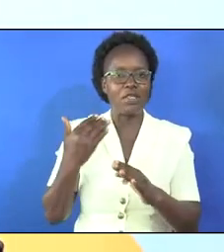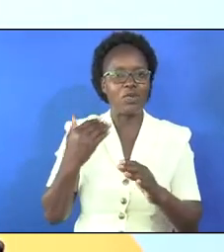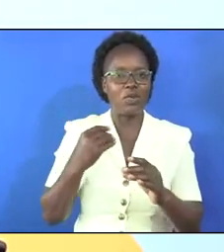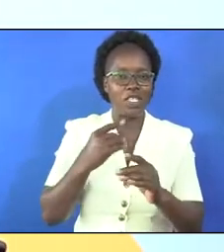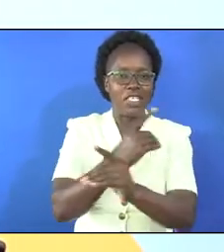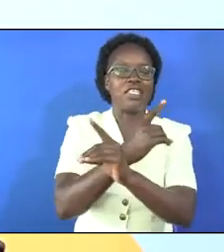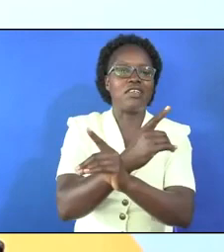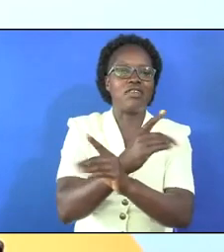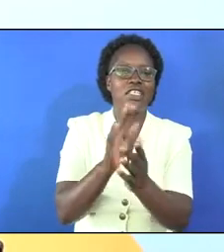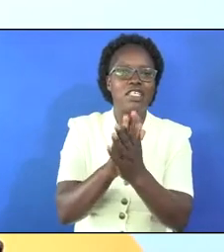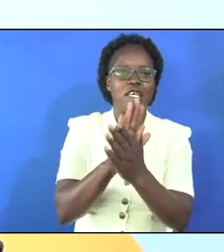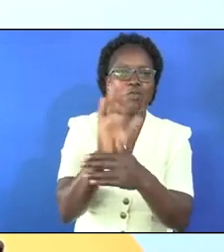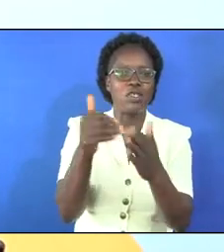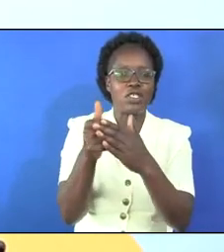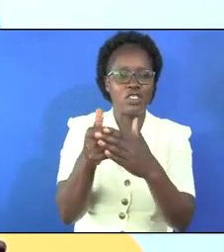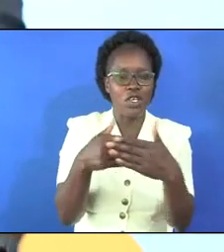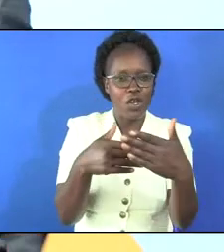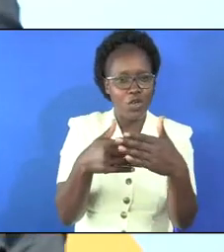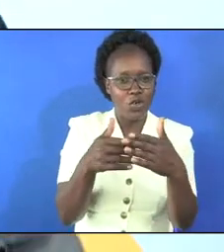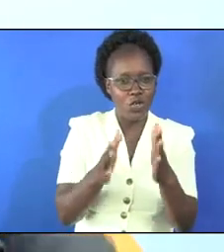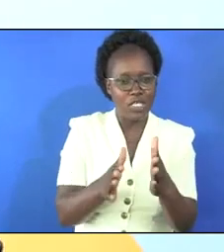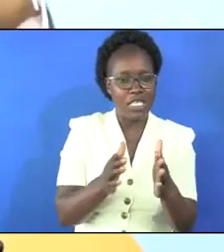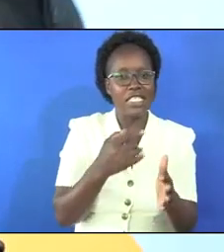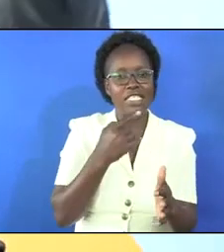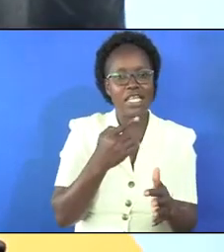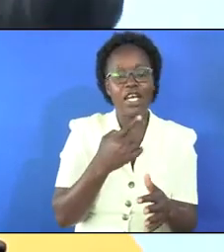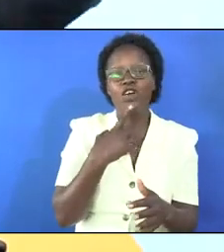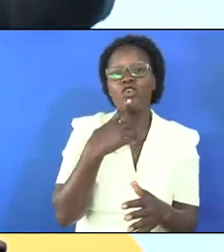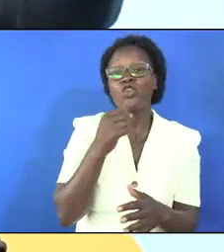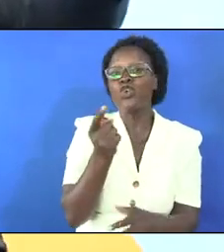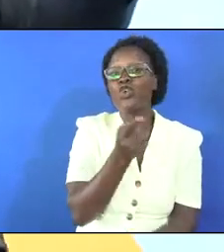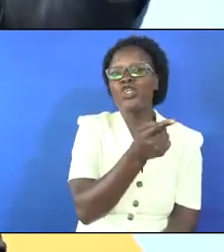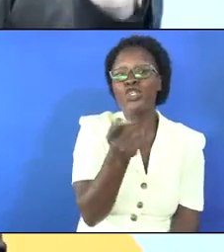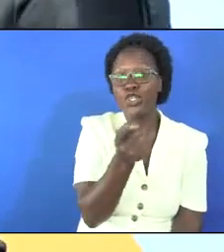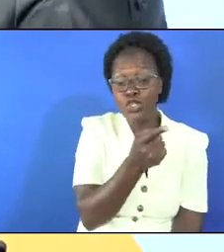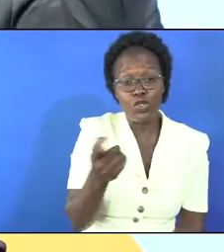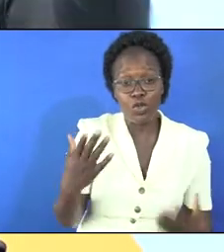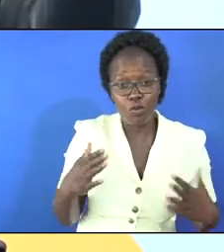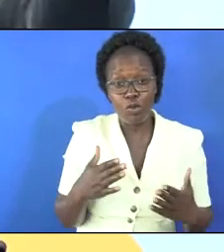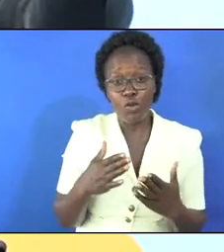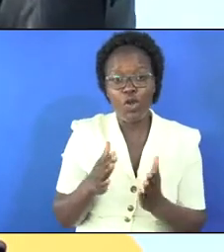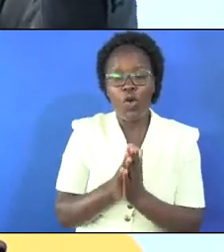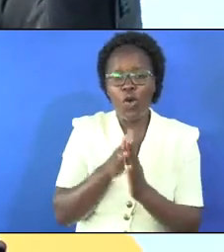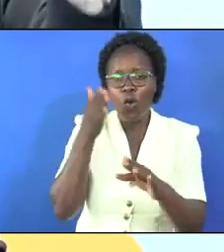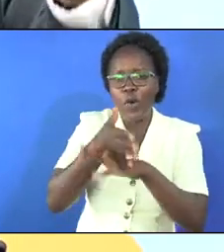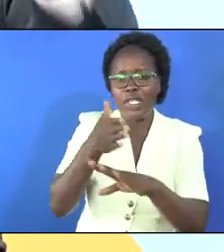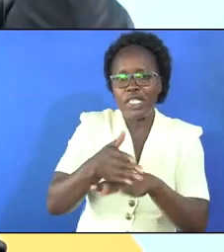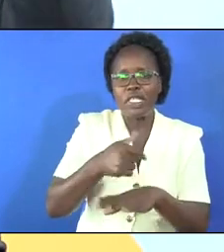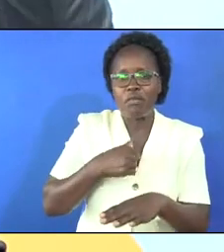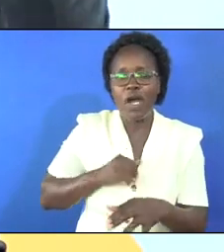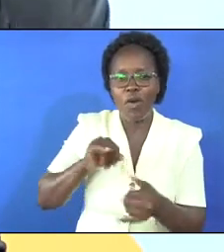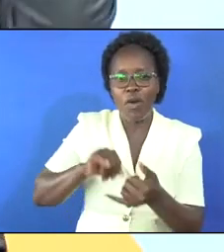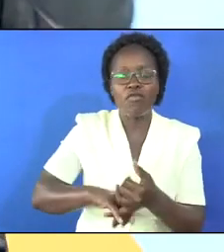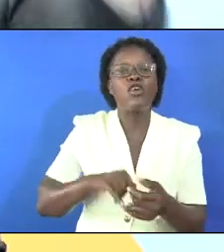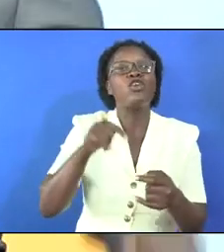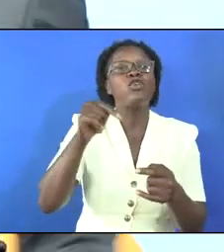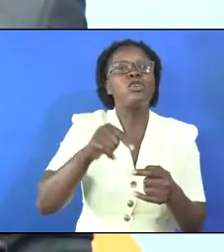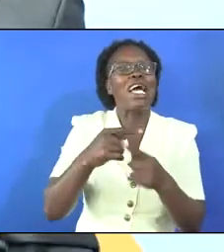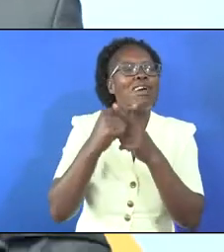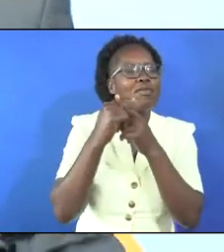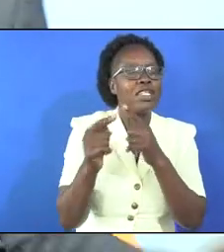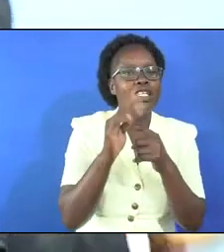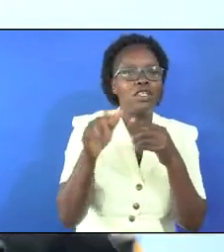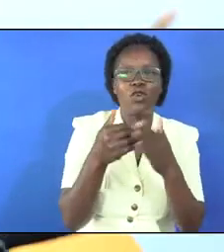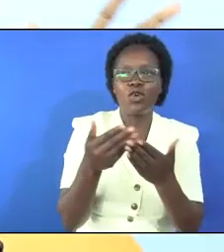to defend her when we reached closer the man was saying so it is you people who are deceiving my wife today i'm killing